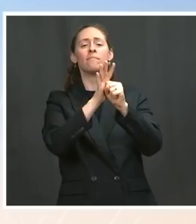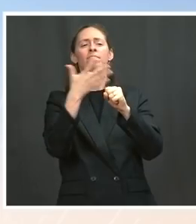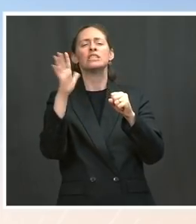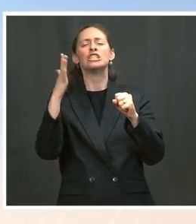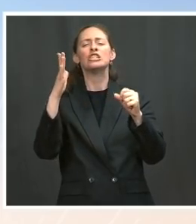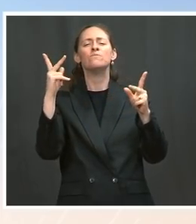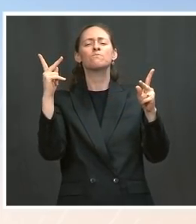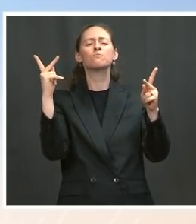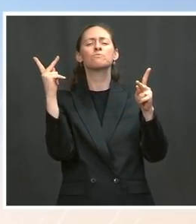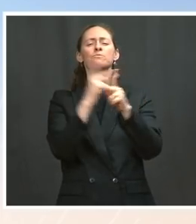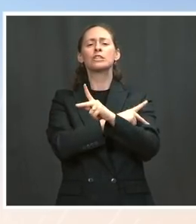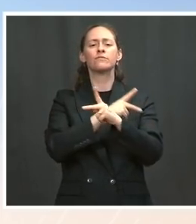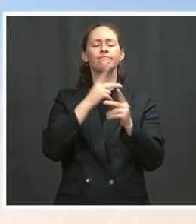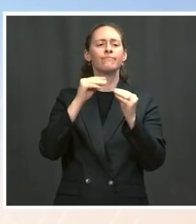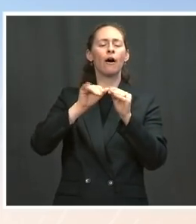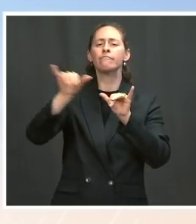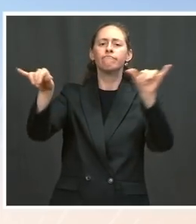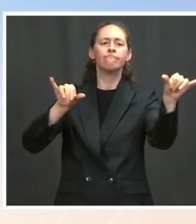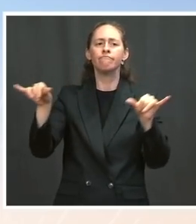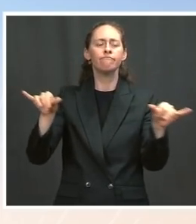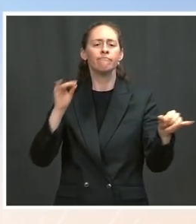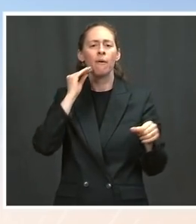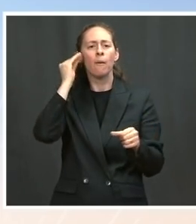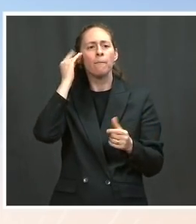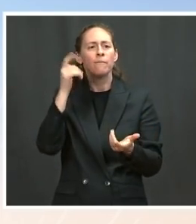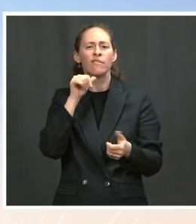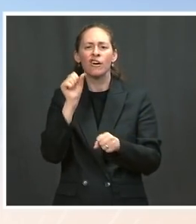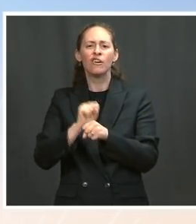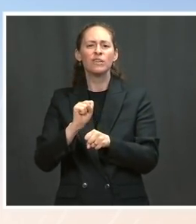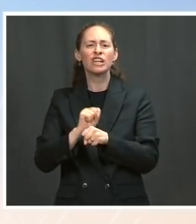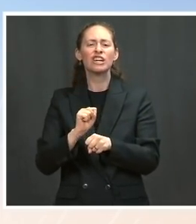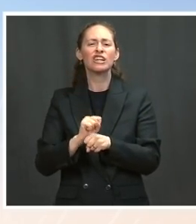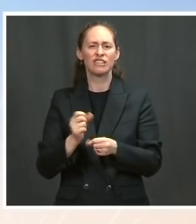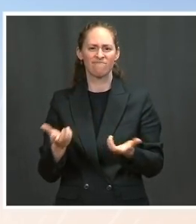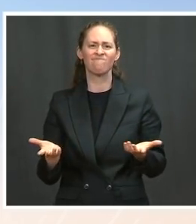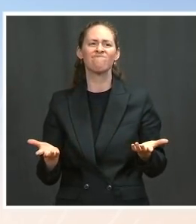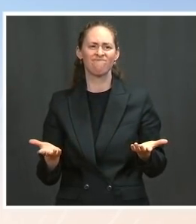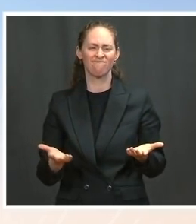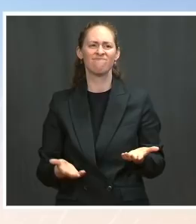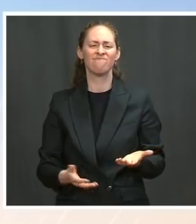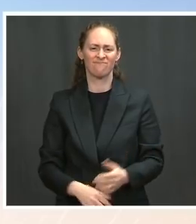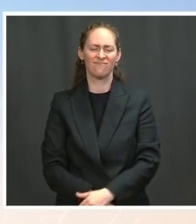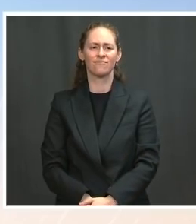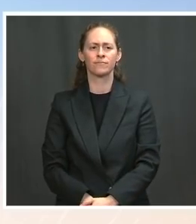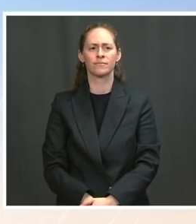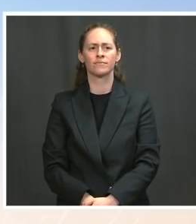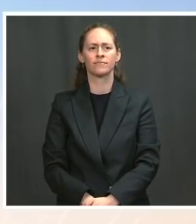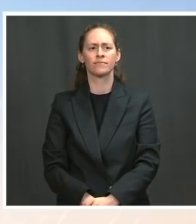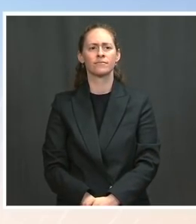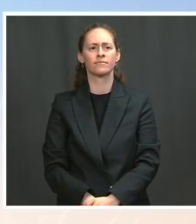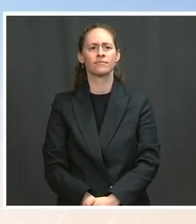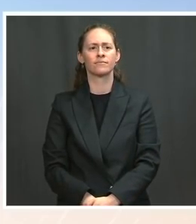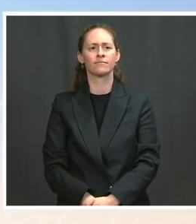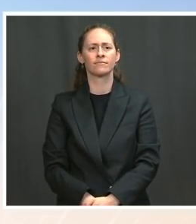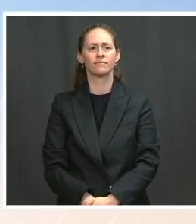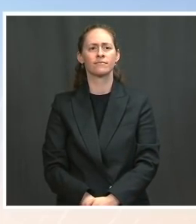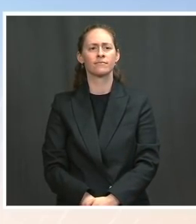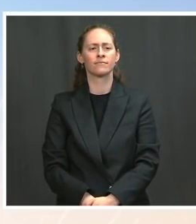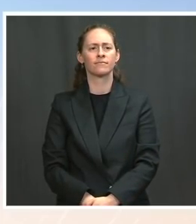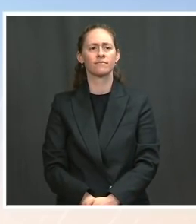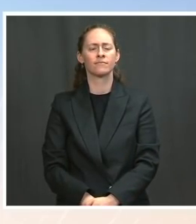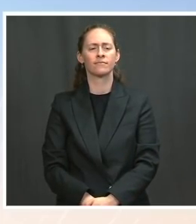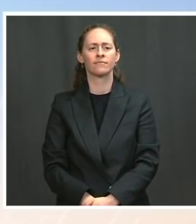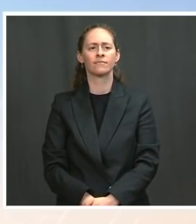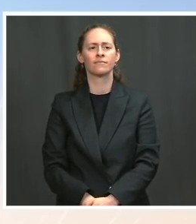hovering somewhere near where it had been in the late 80s and early 90s. Male labor